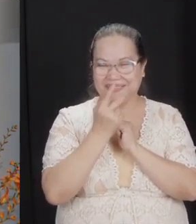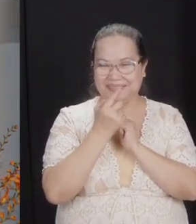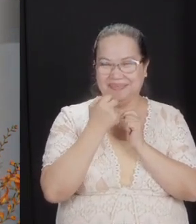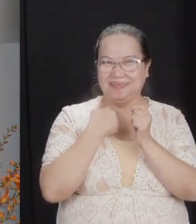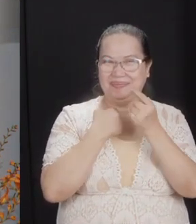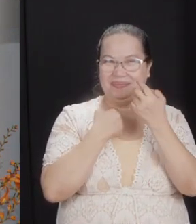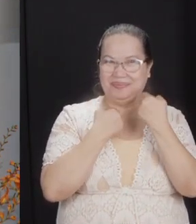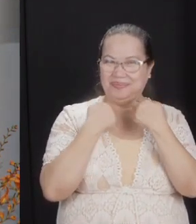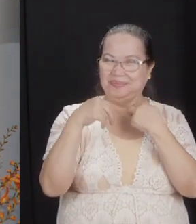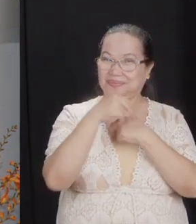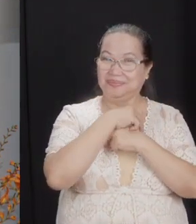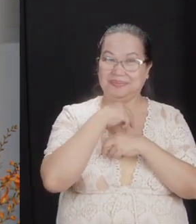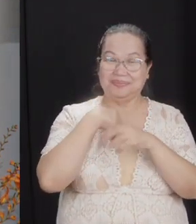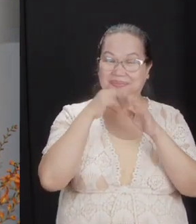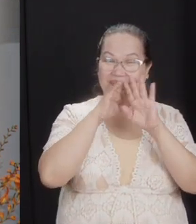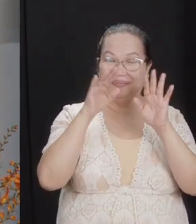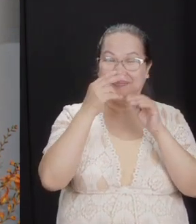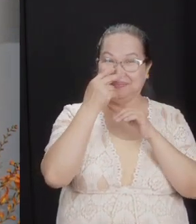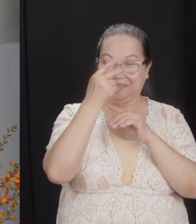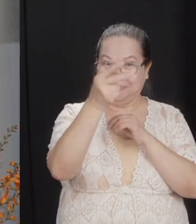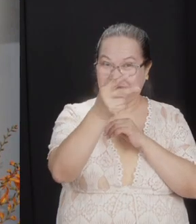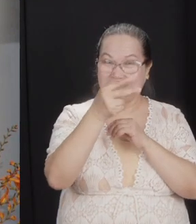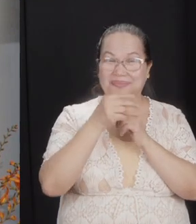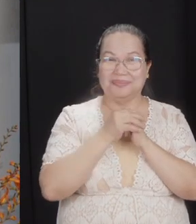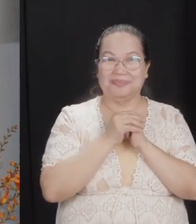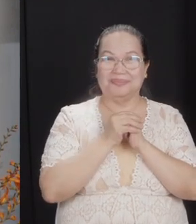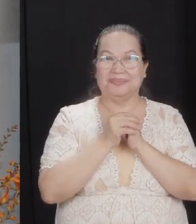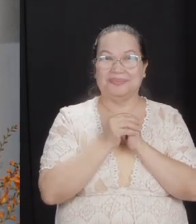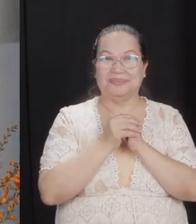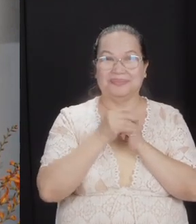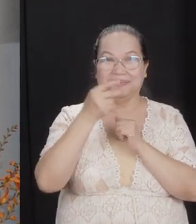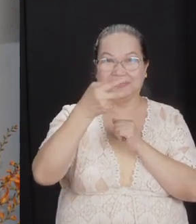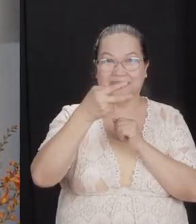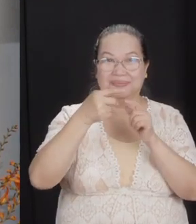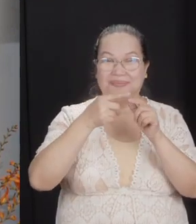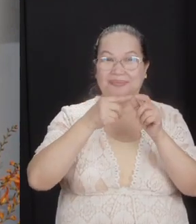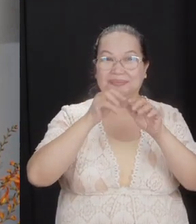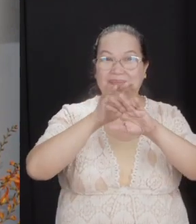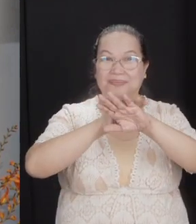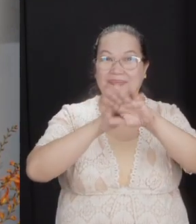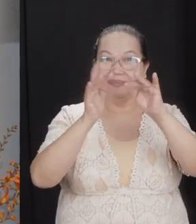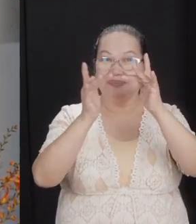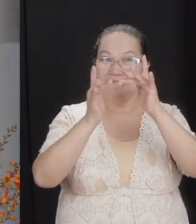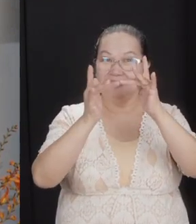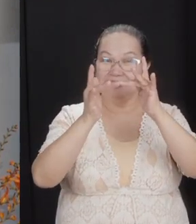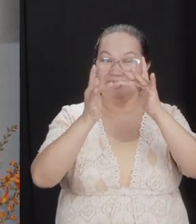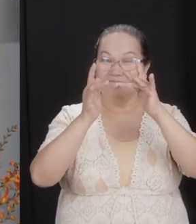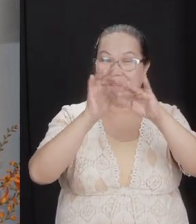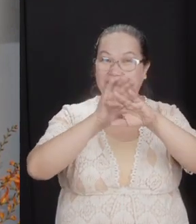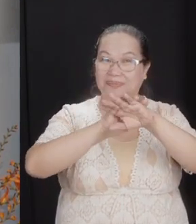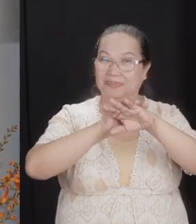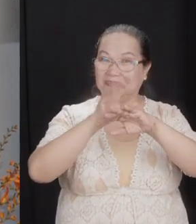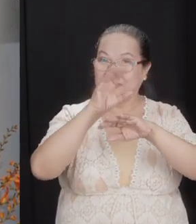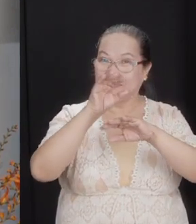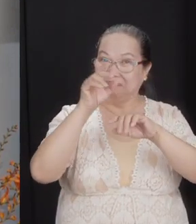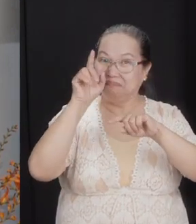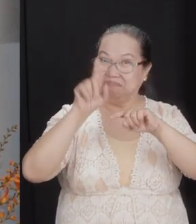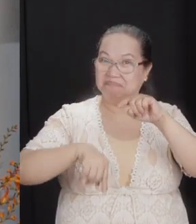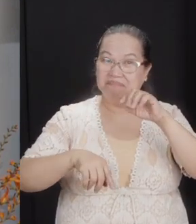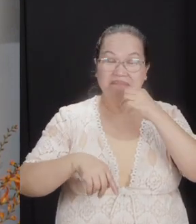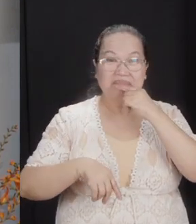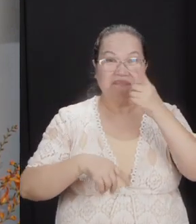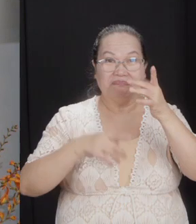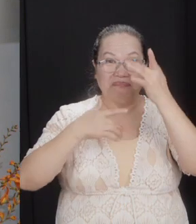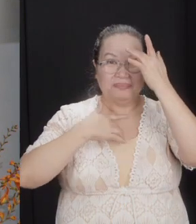don't see you. I'll give you a second reason why on site is better than online if you're not hindered by